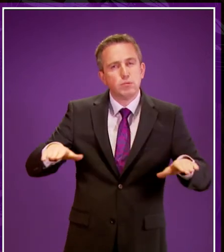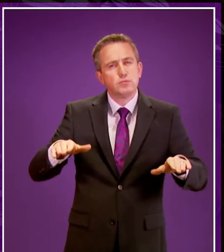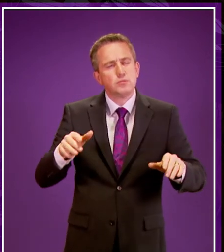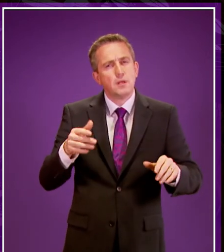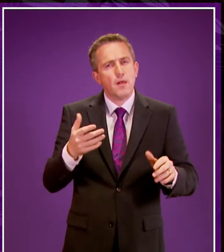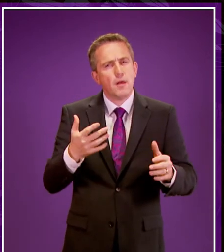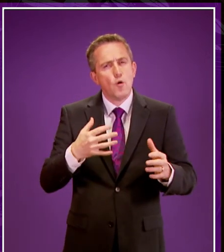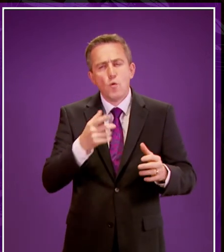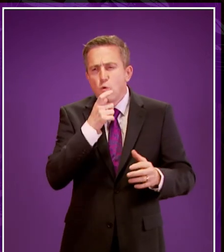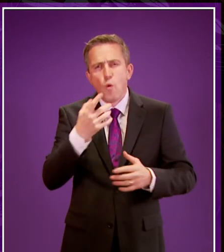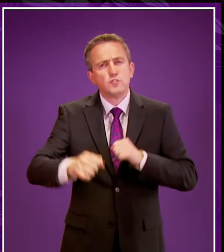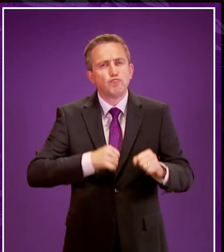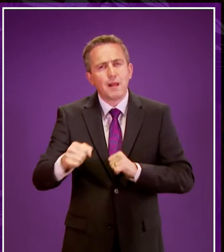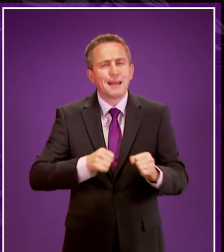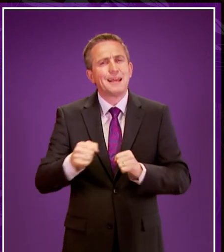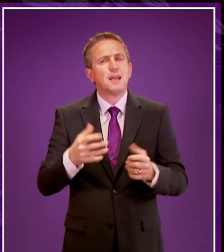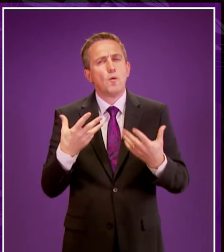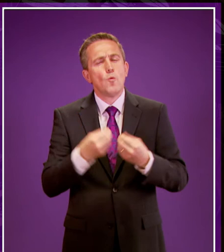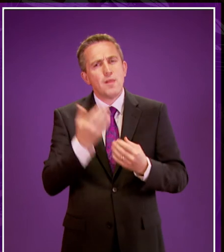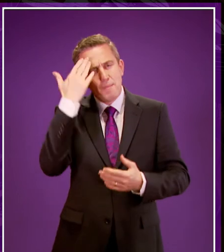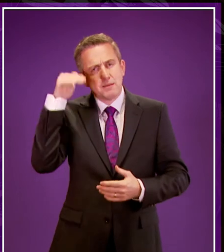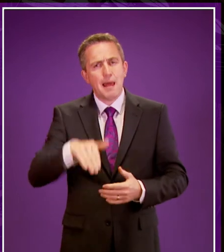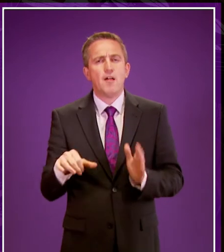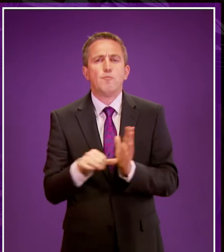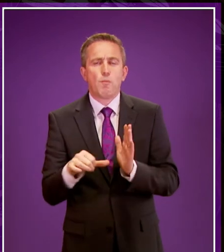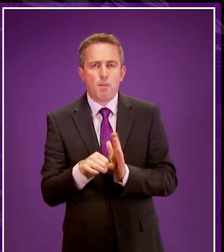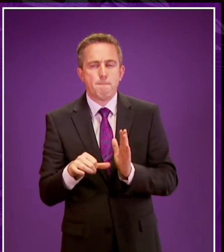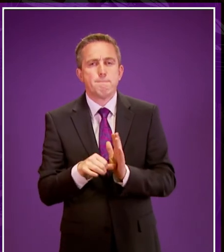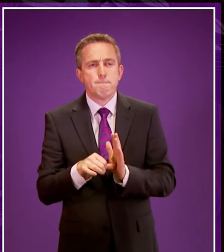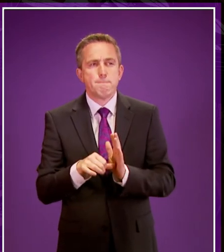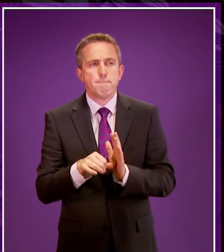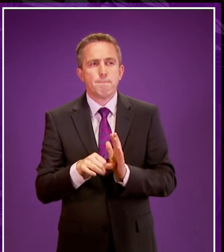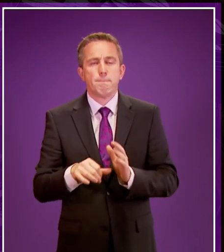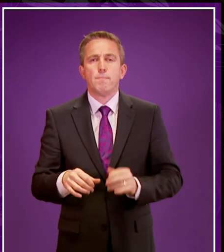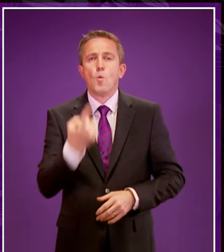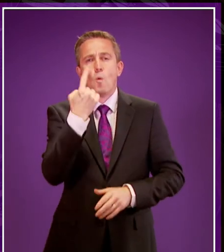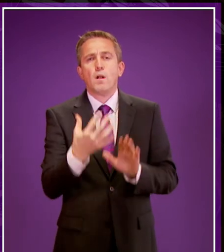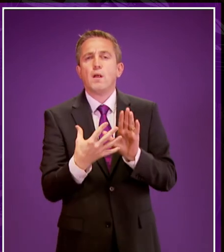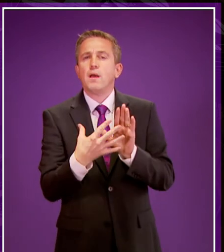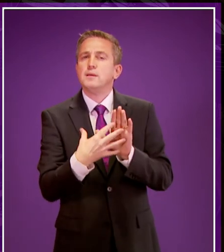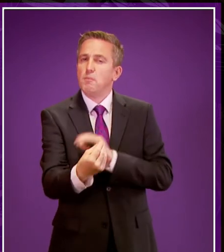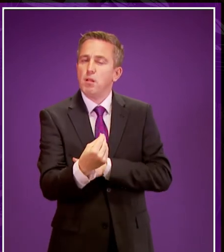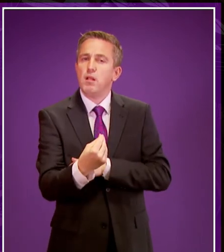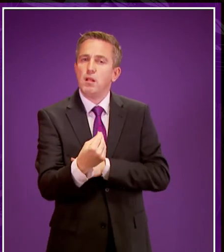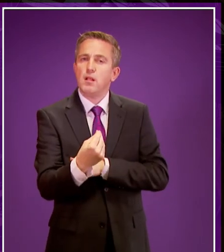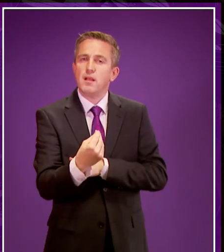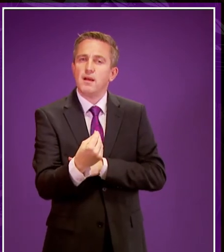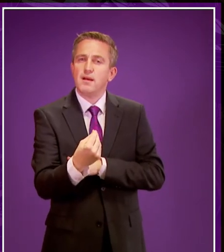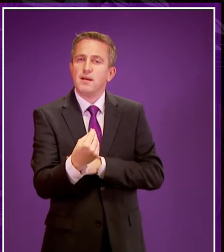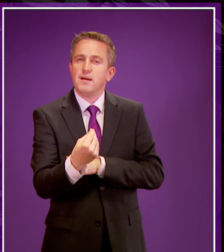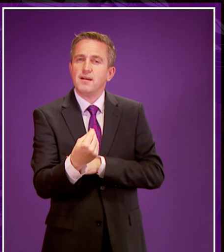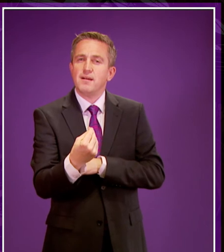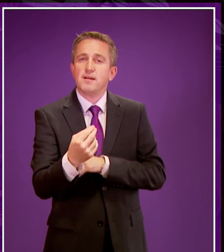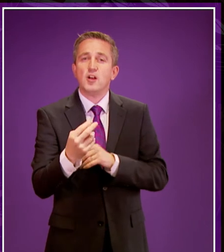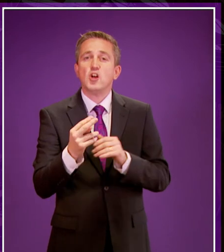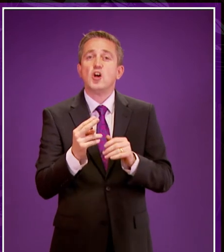may be struggling with a mental health problem. Good examples are the